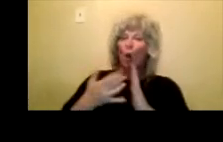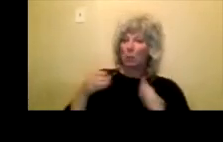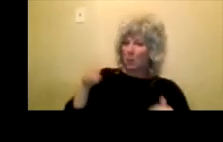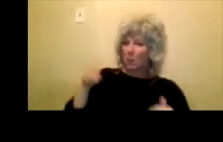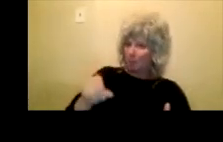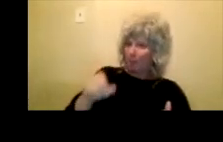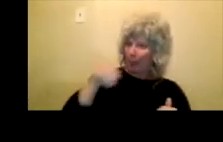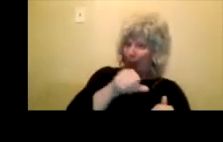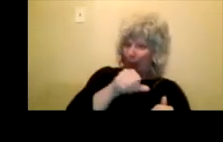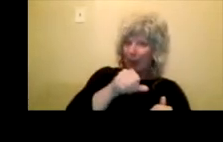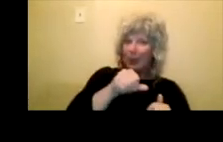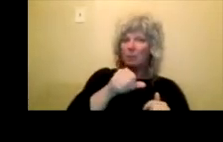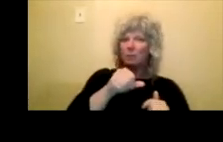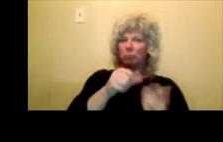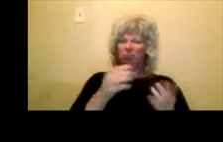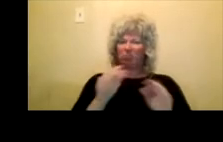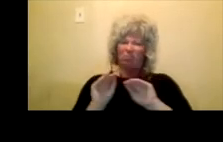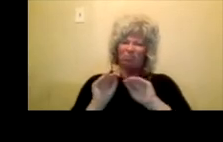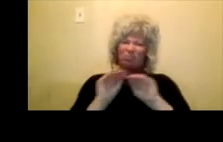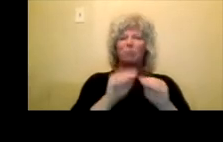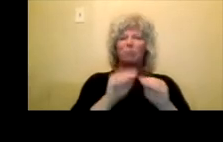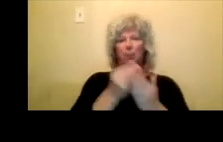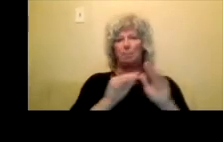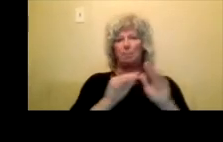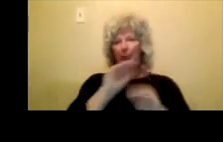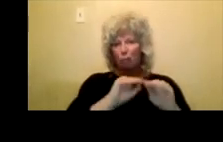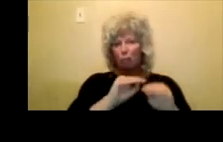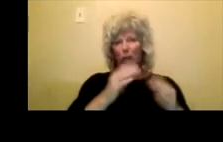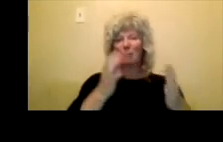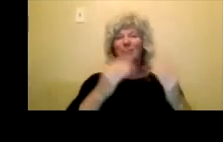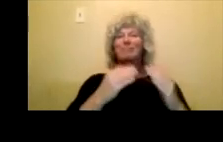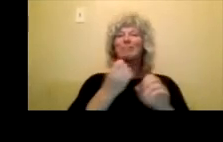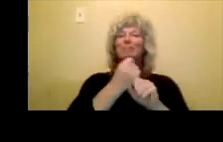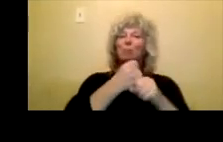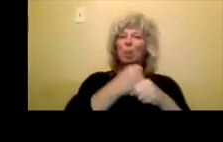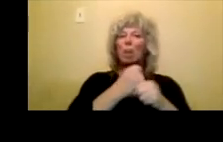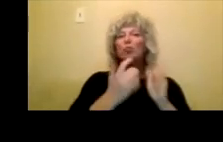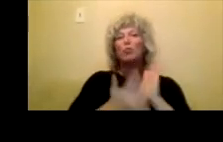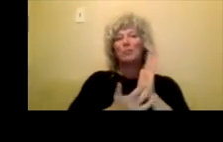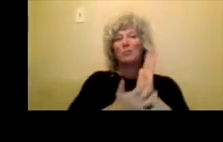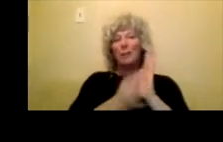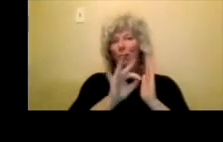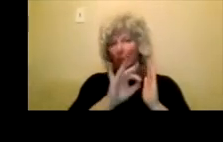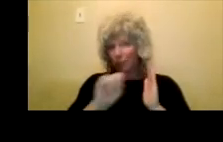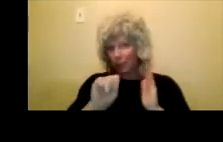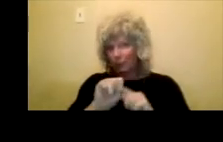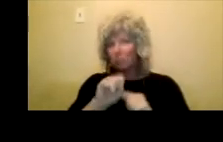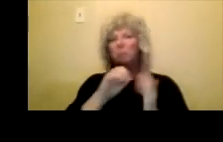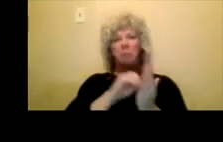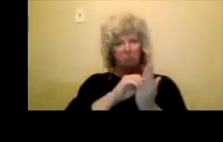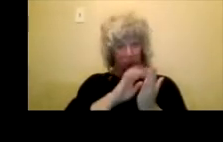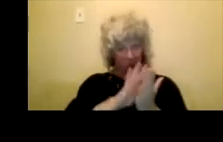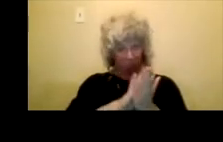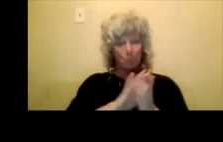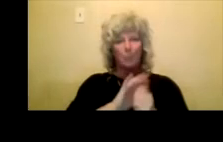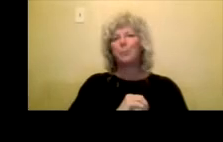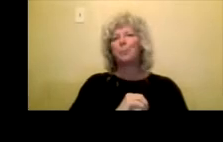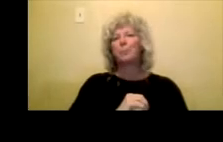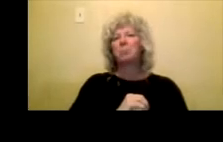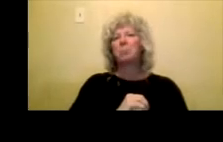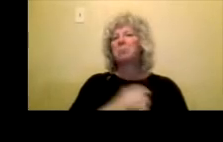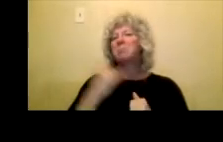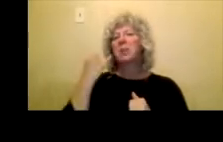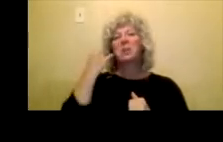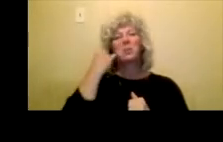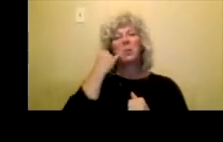put it into that budget line, um, production technical fees, obviously. So say you're recording an album,